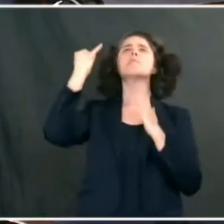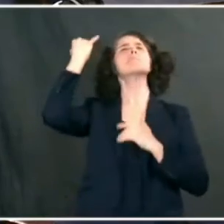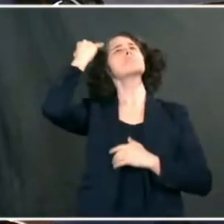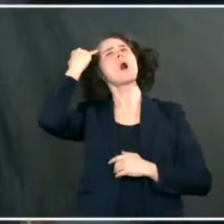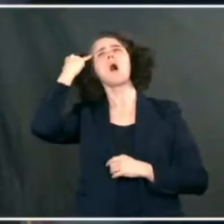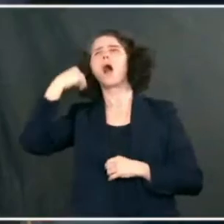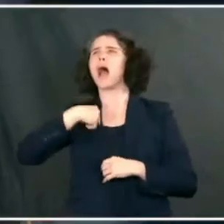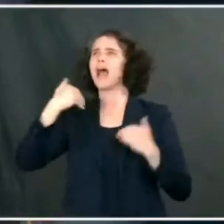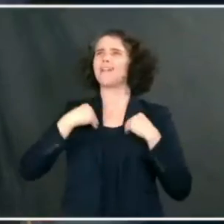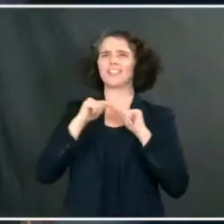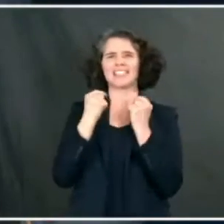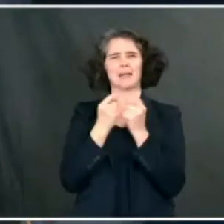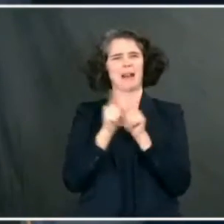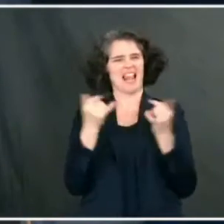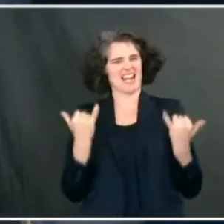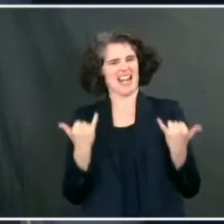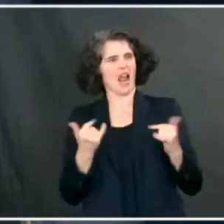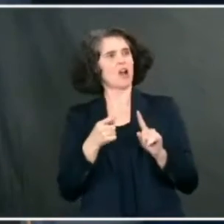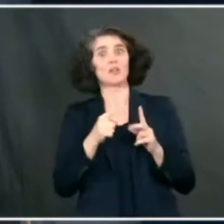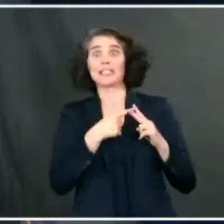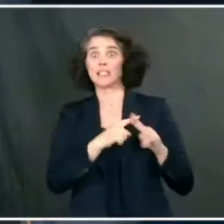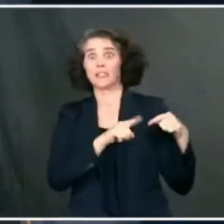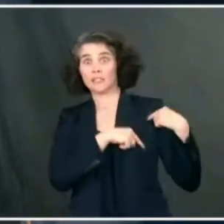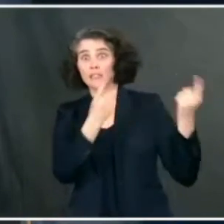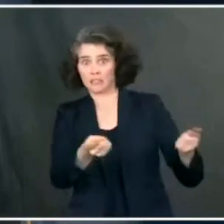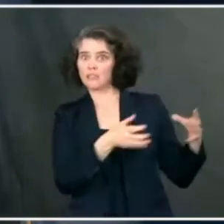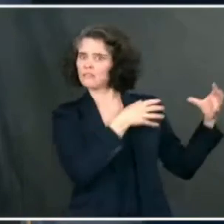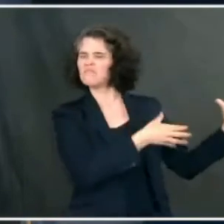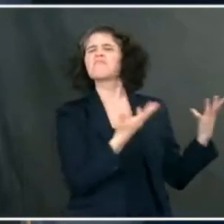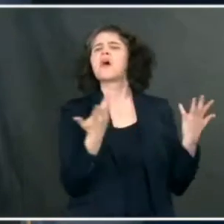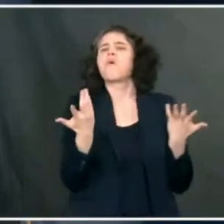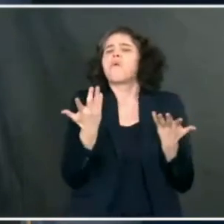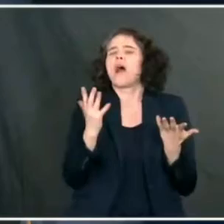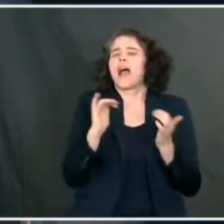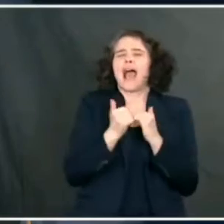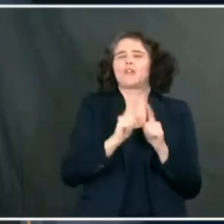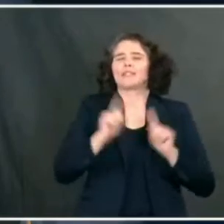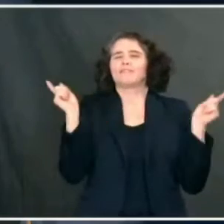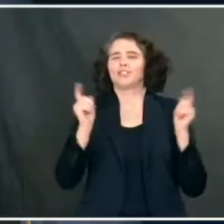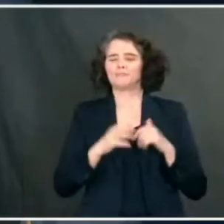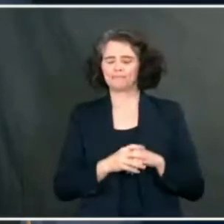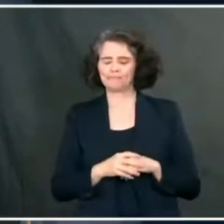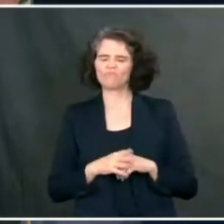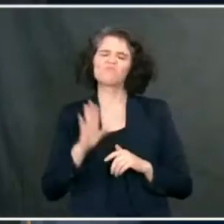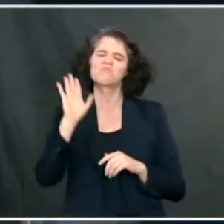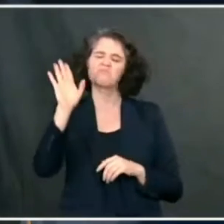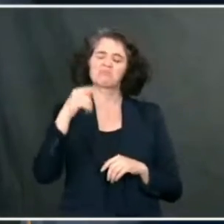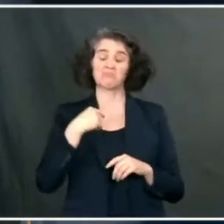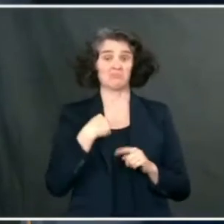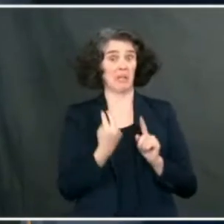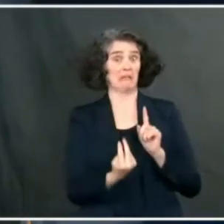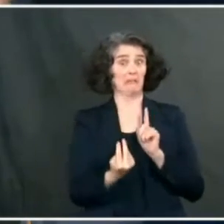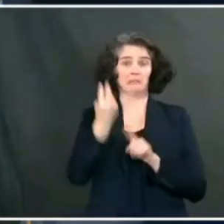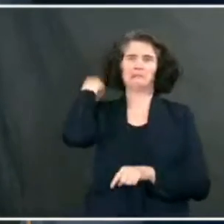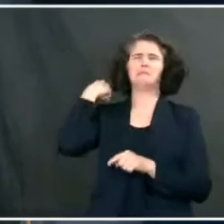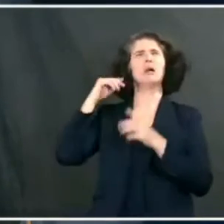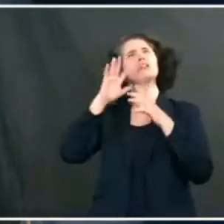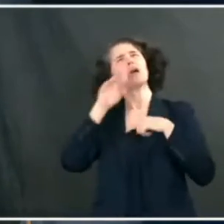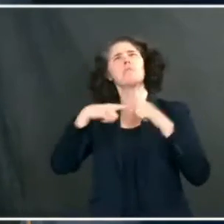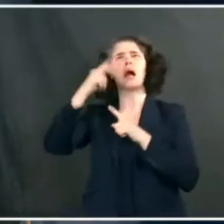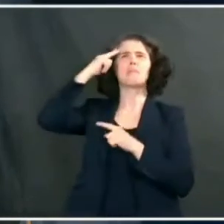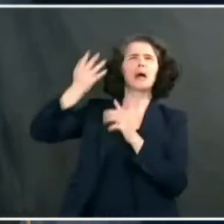at the beginning? Well, I can tell you my impression of what's going on right now, the team. I don't know if I can